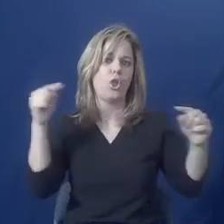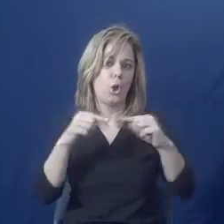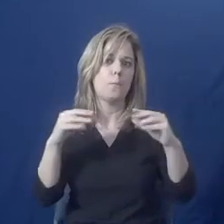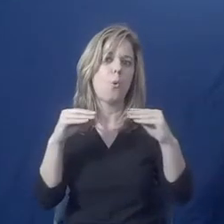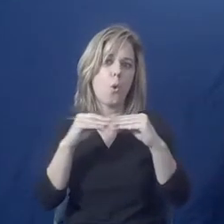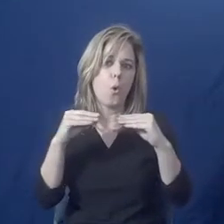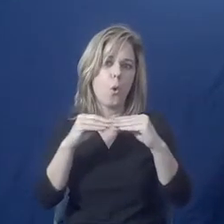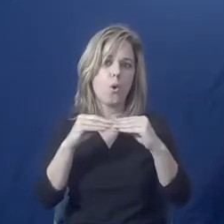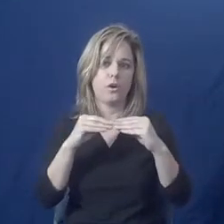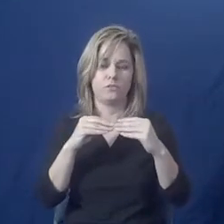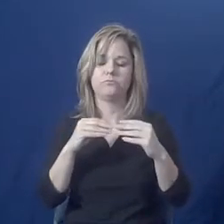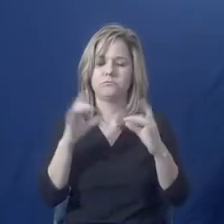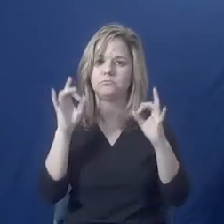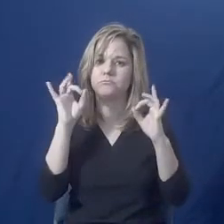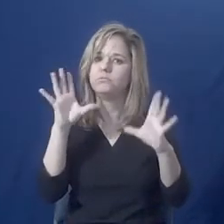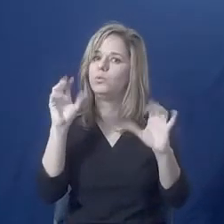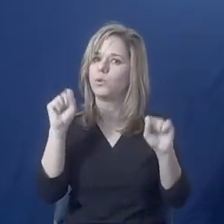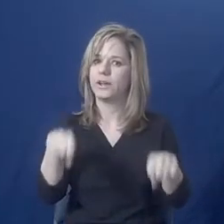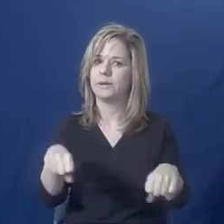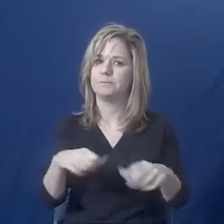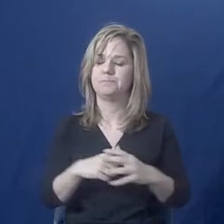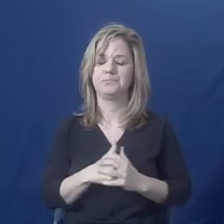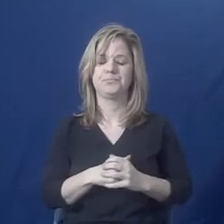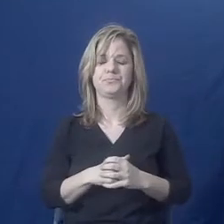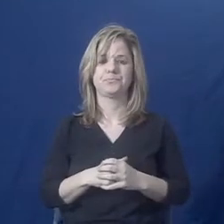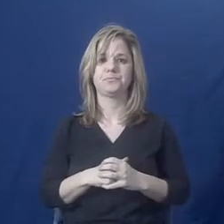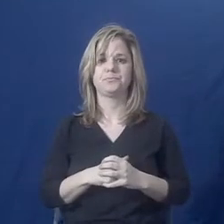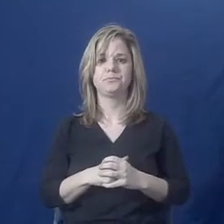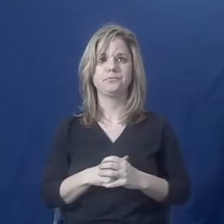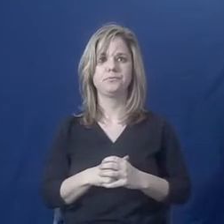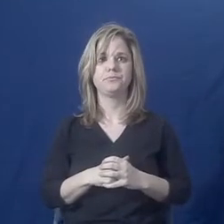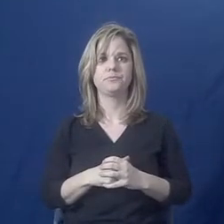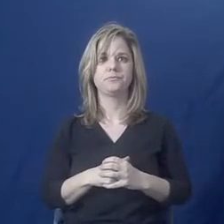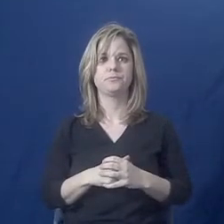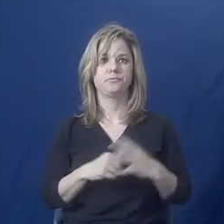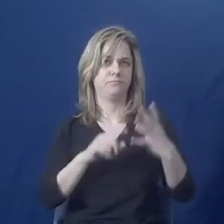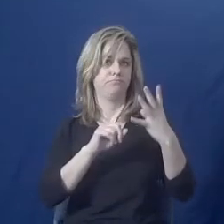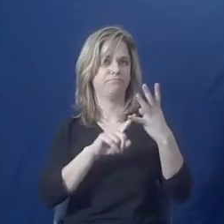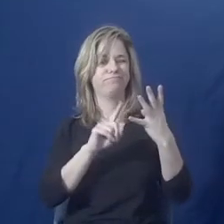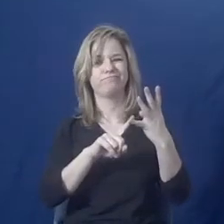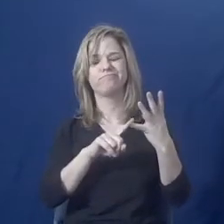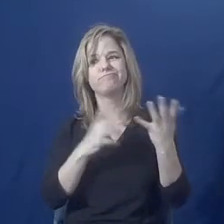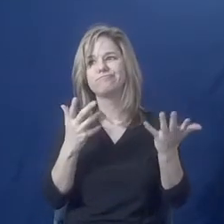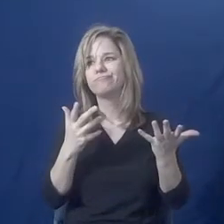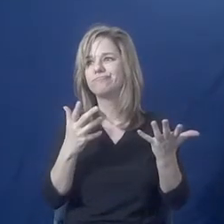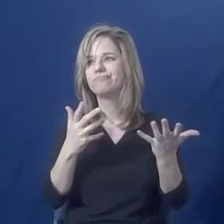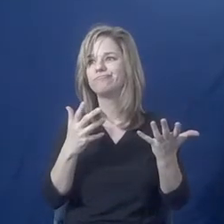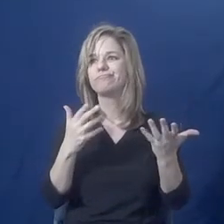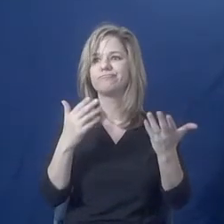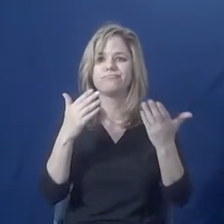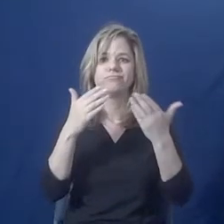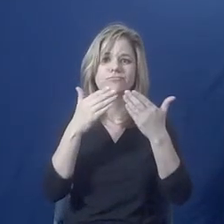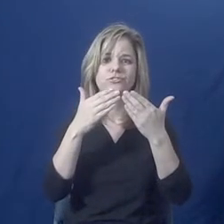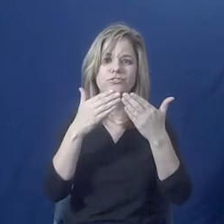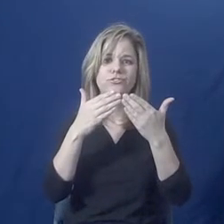and it could exacerbate your physical symptoms. And then there's just kind of all of the